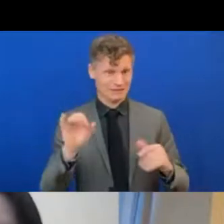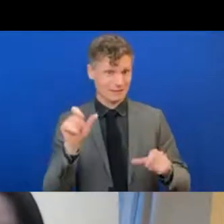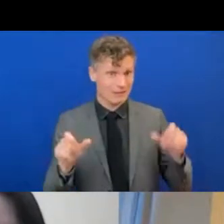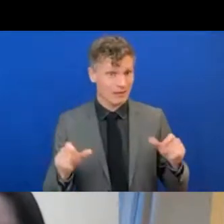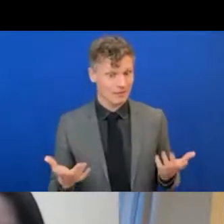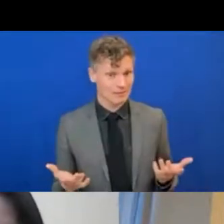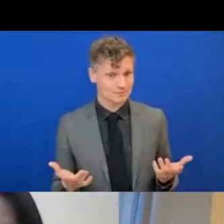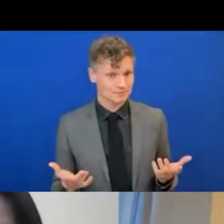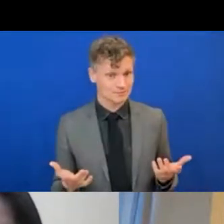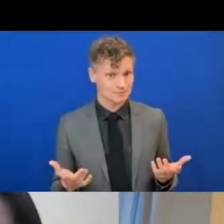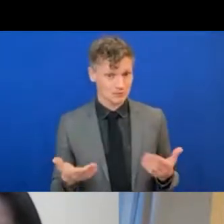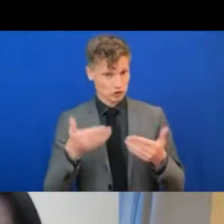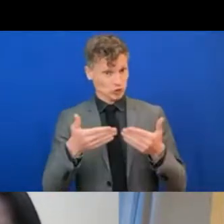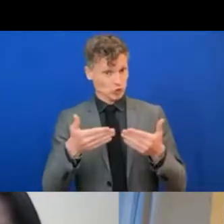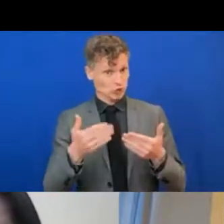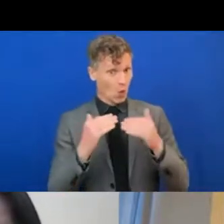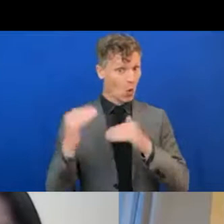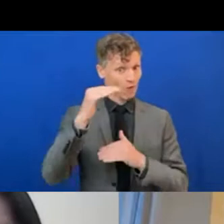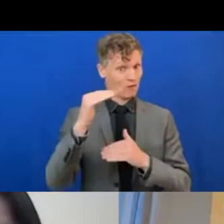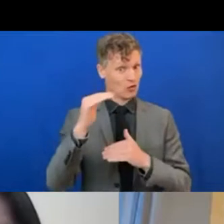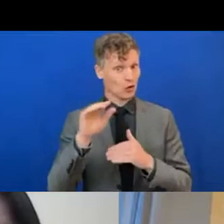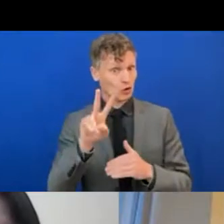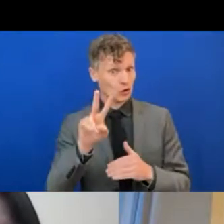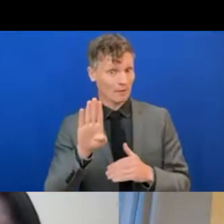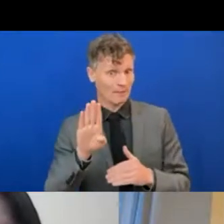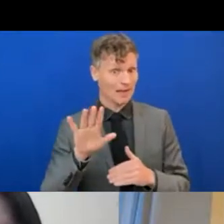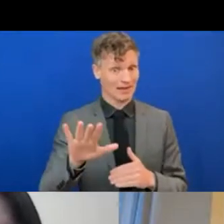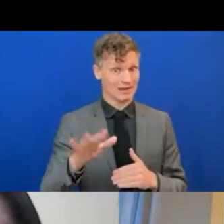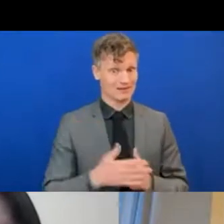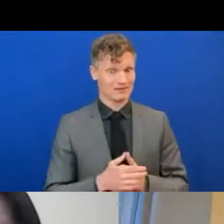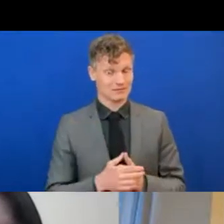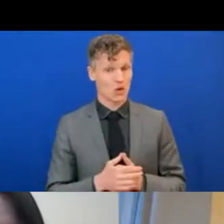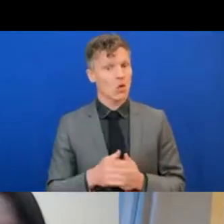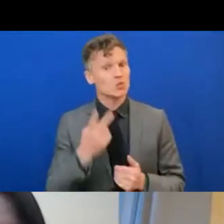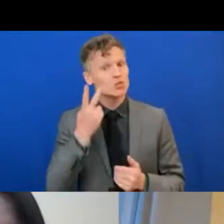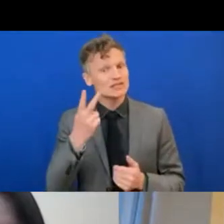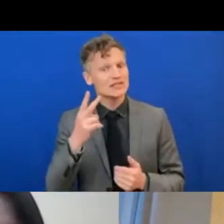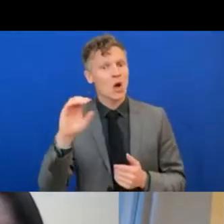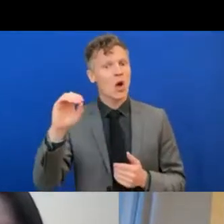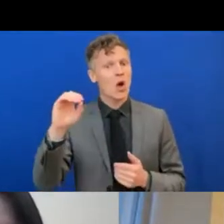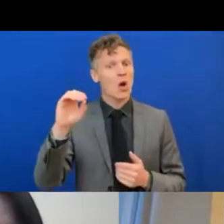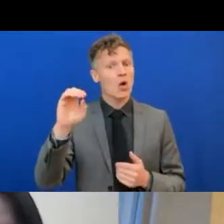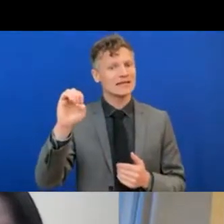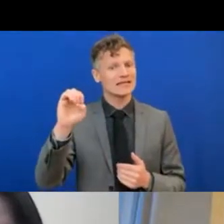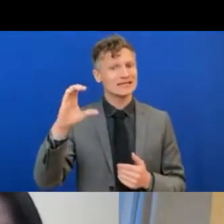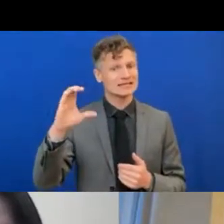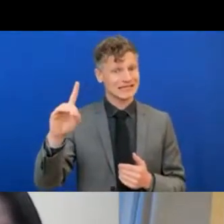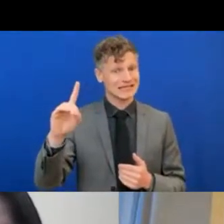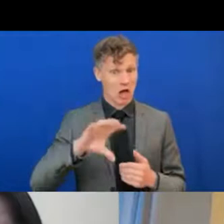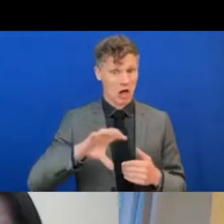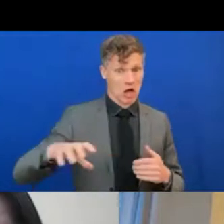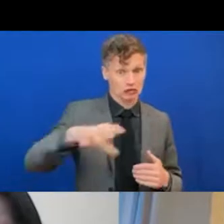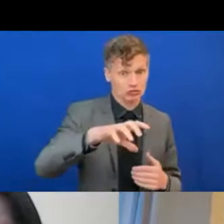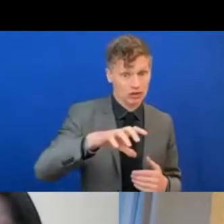there are more old and young in OECD countries and globally, which